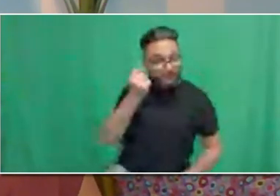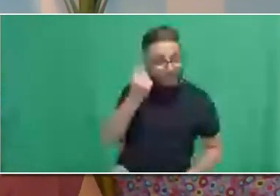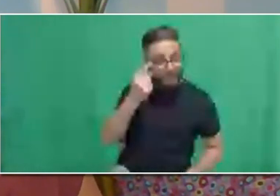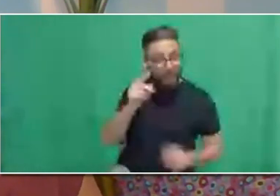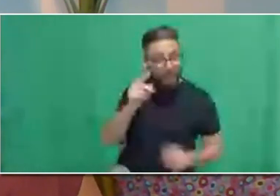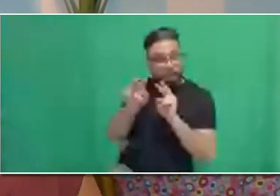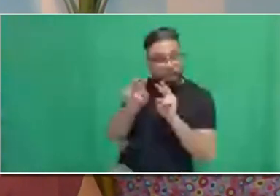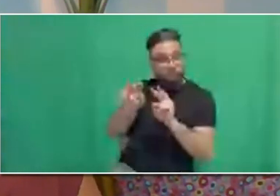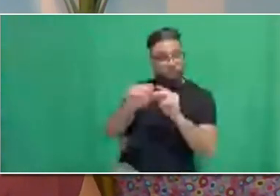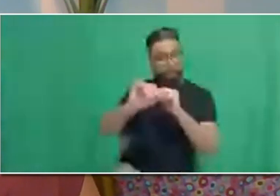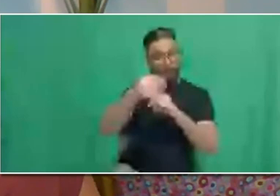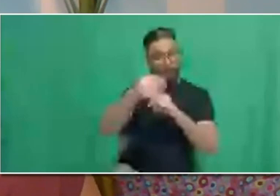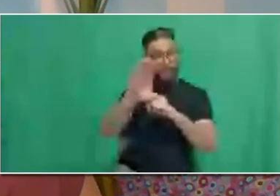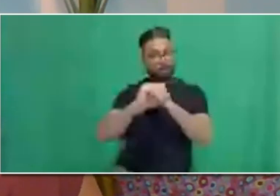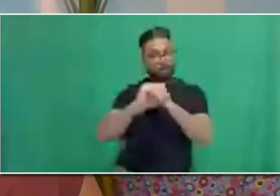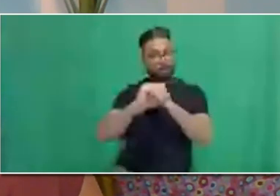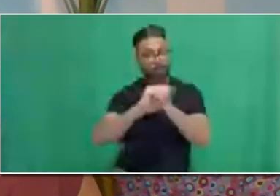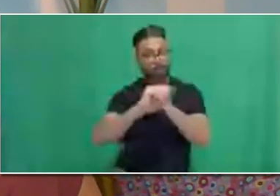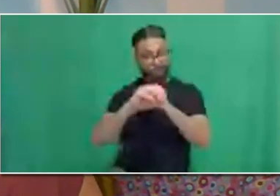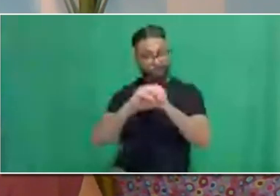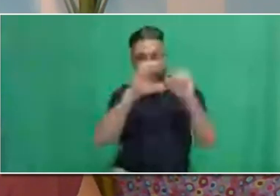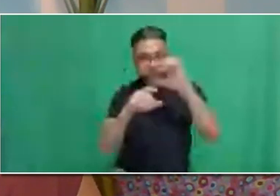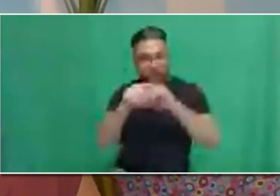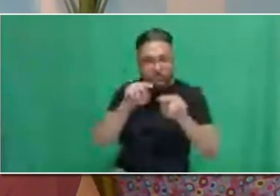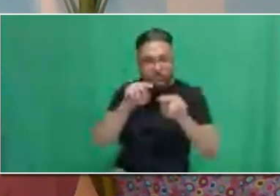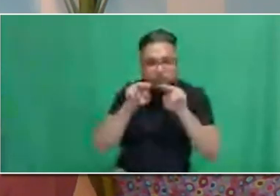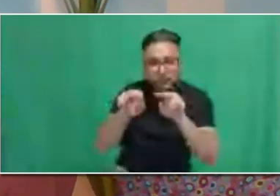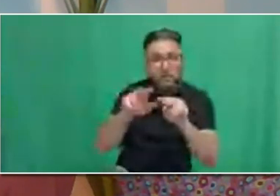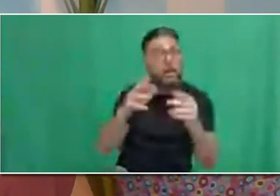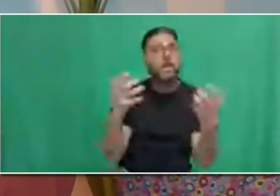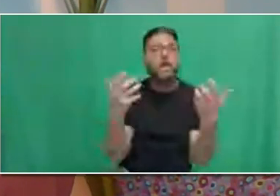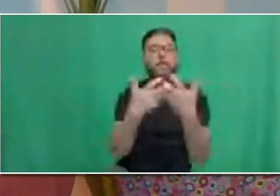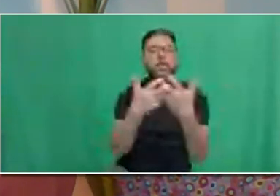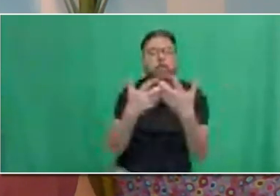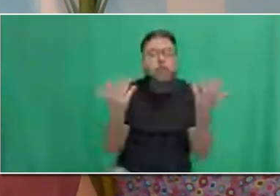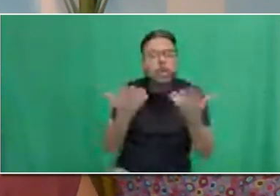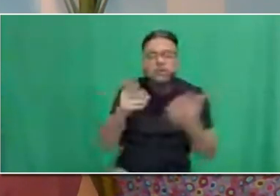information, if you didn't catch it, it will be on the bottom of a job posting.